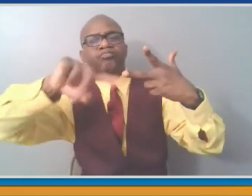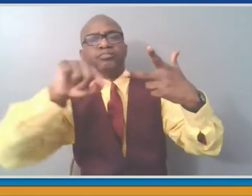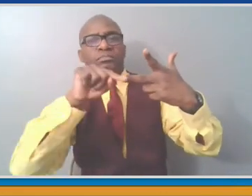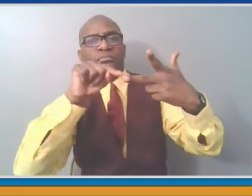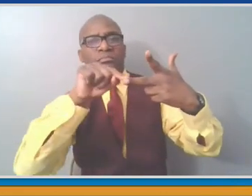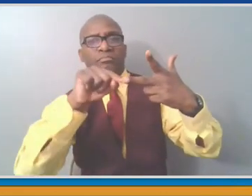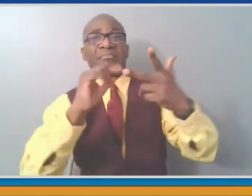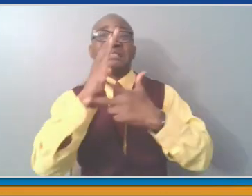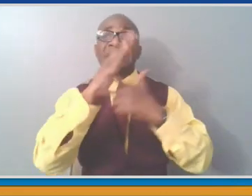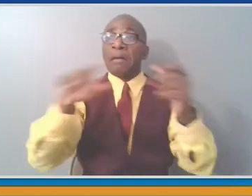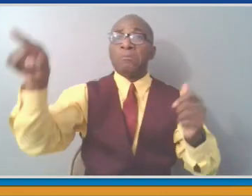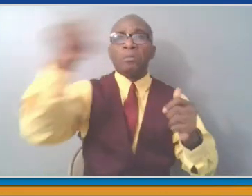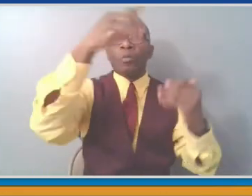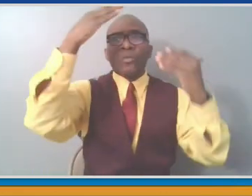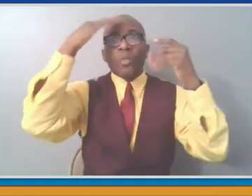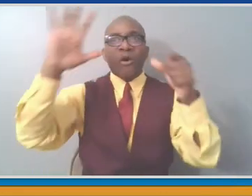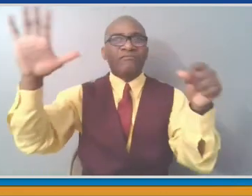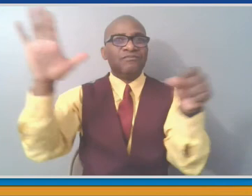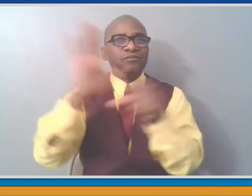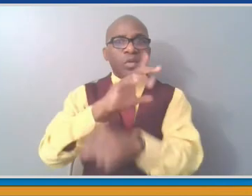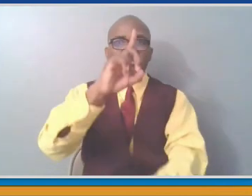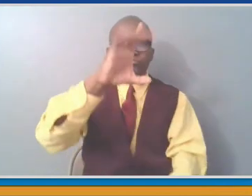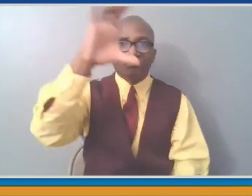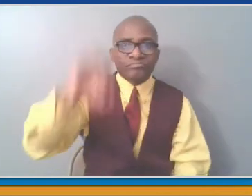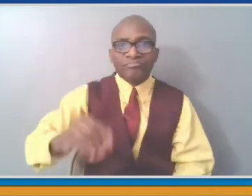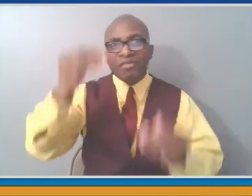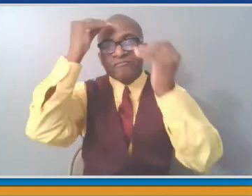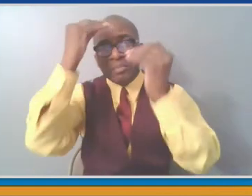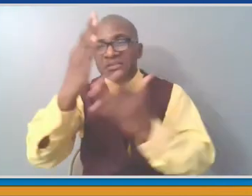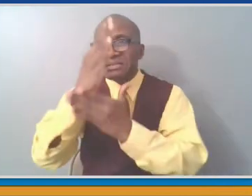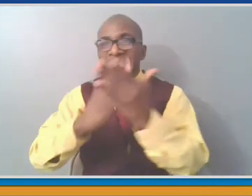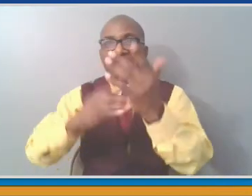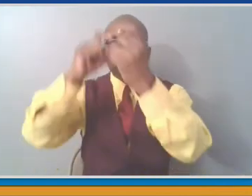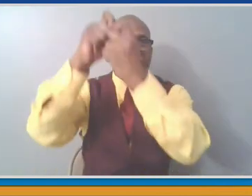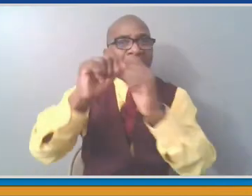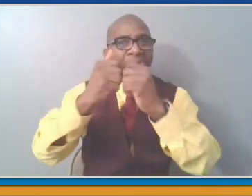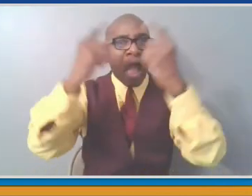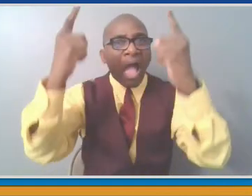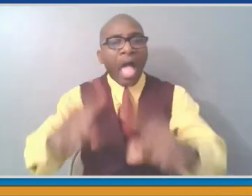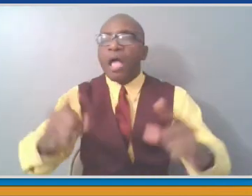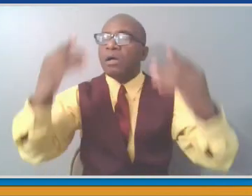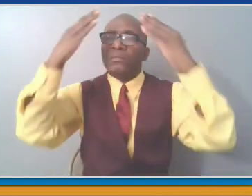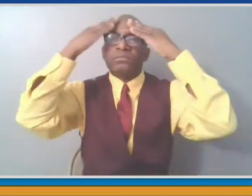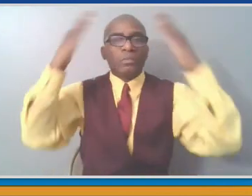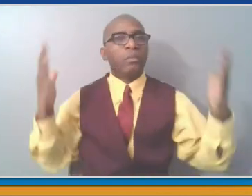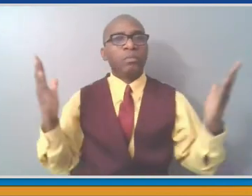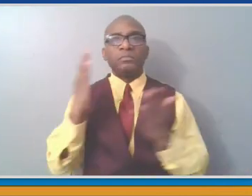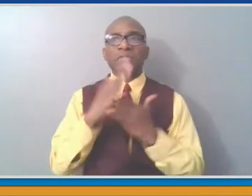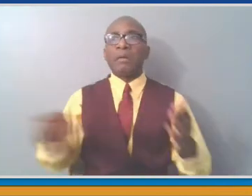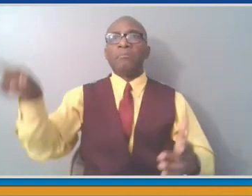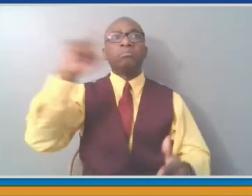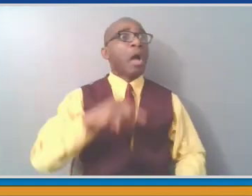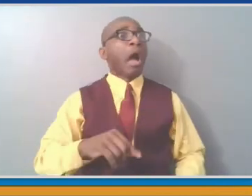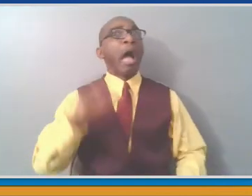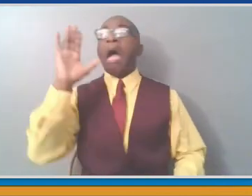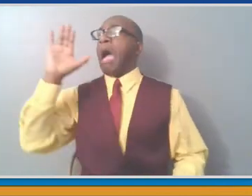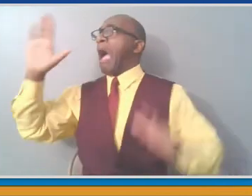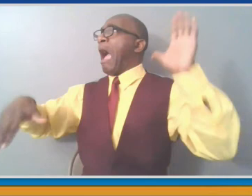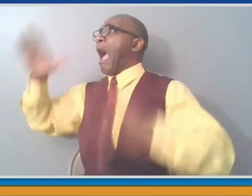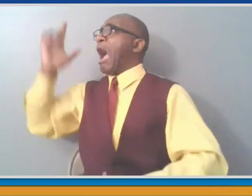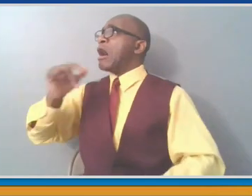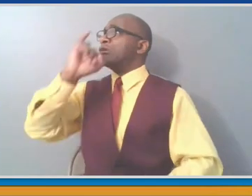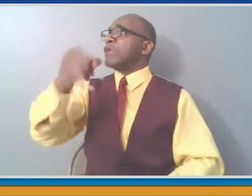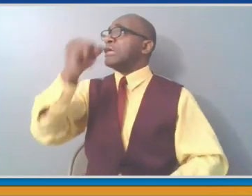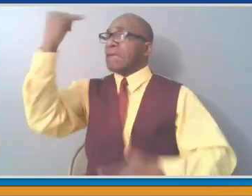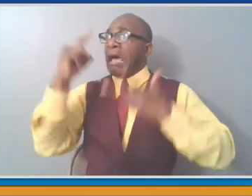natural disposition that says, I don't like getting stuck by needles, that's pretty universal. I don't think many people jump to be vaccinated. Then you get into